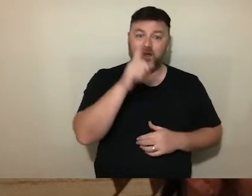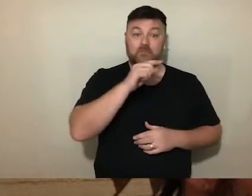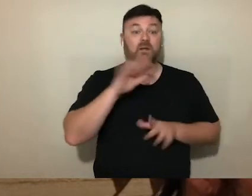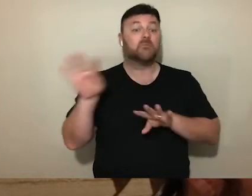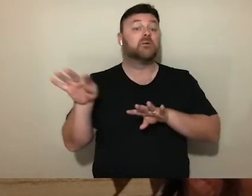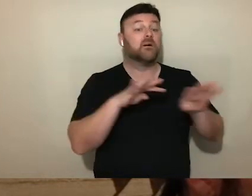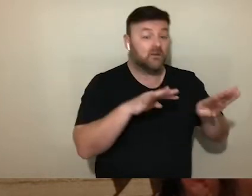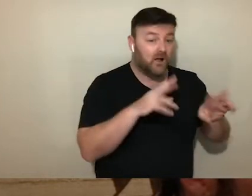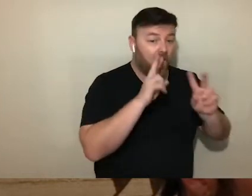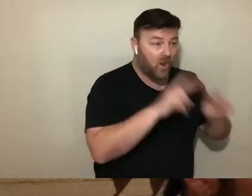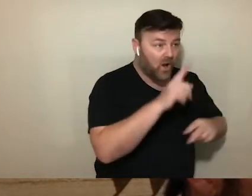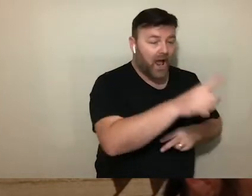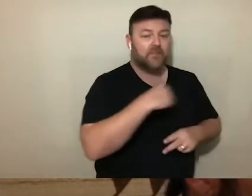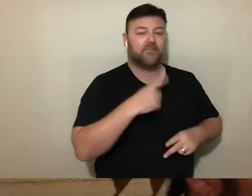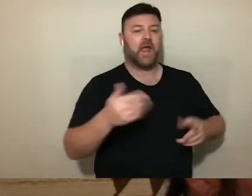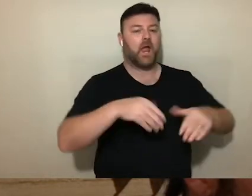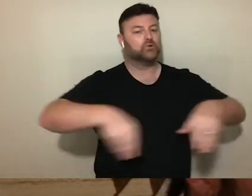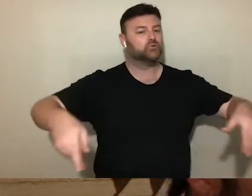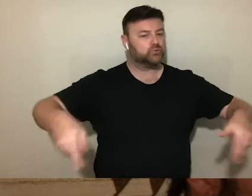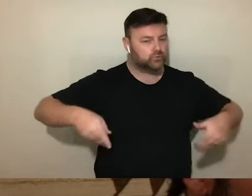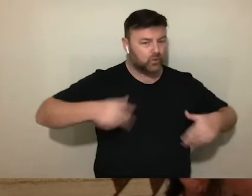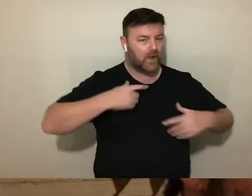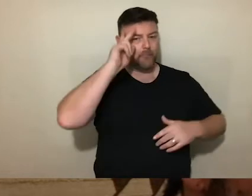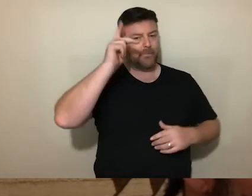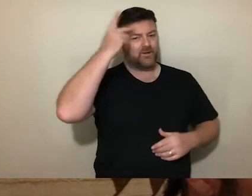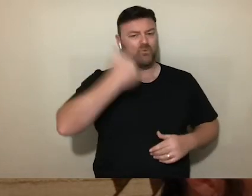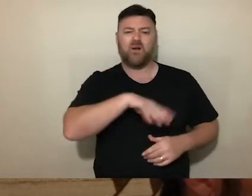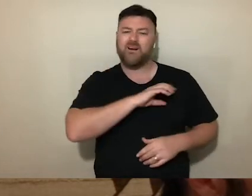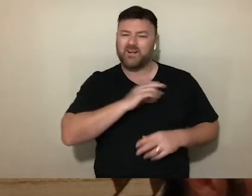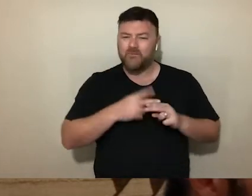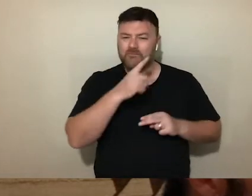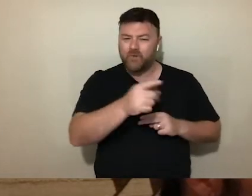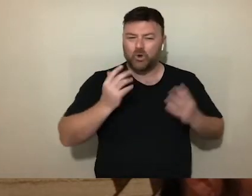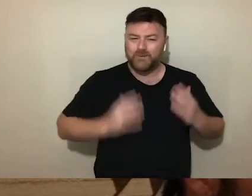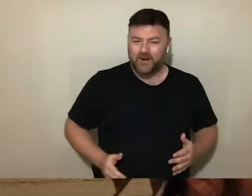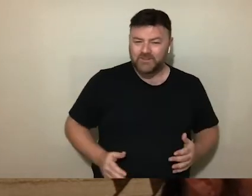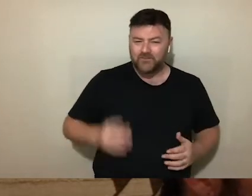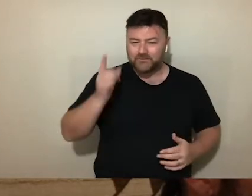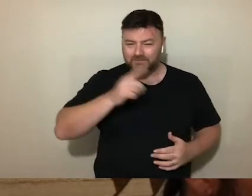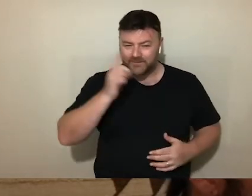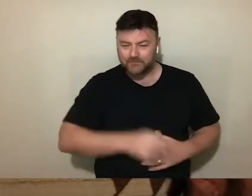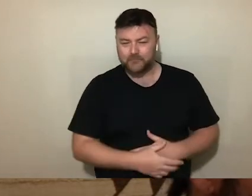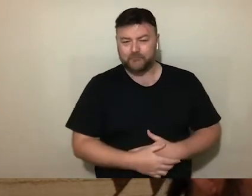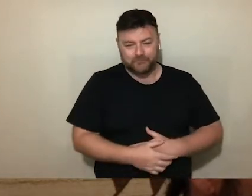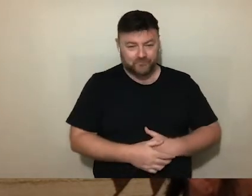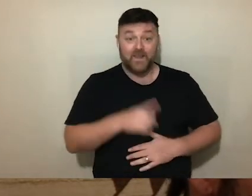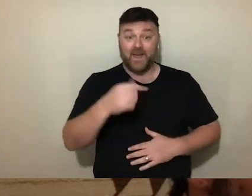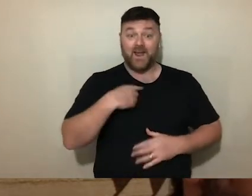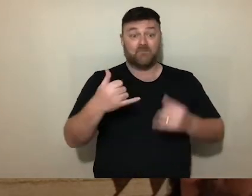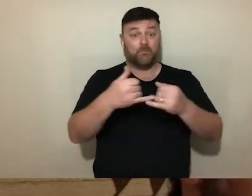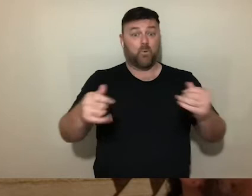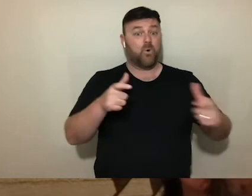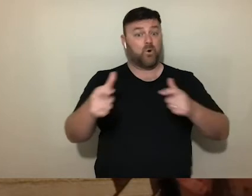the supposed neutrality and the political character of humanitarianism and its role within a wider project of border control that